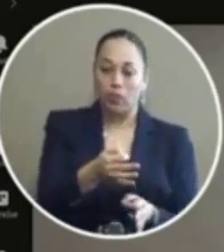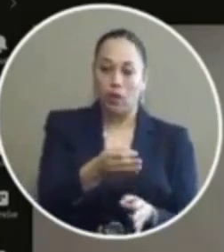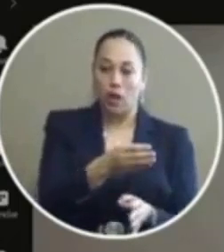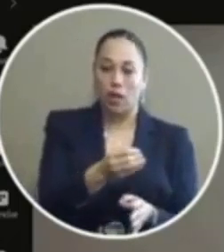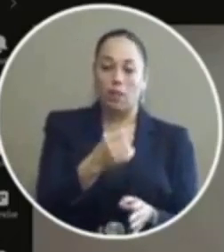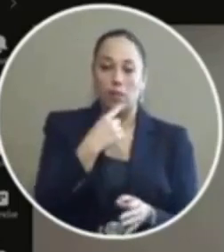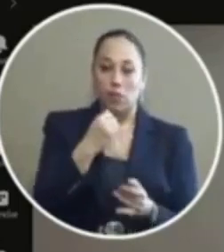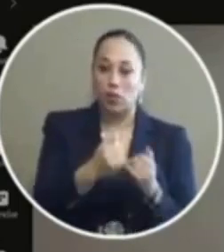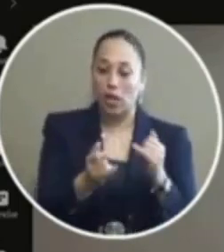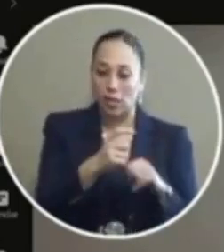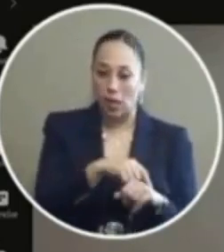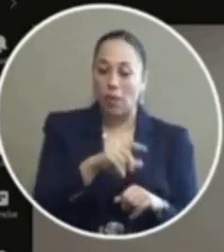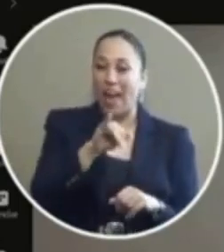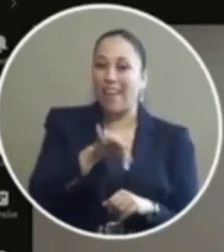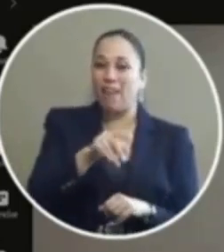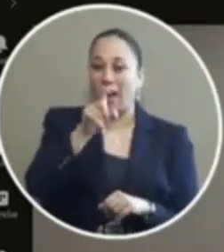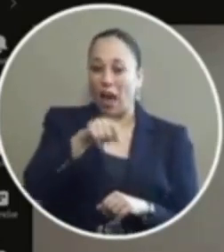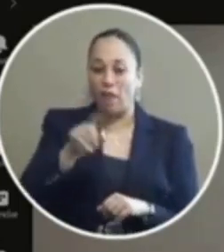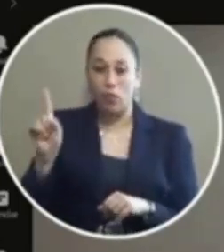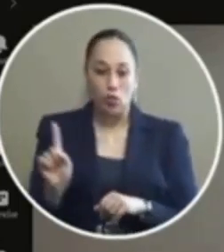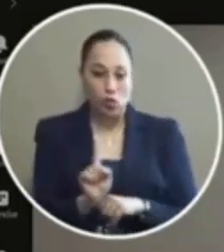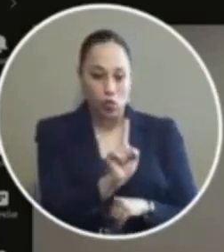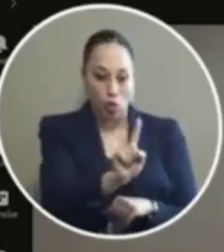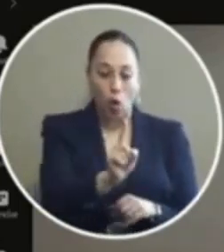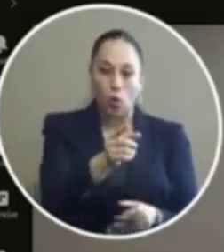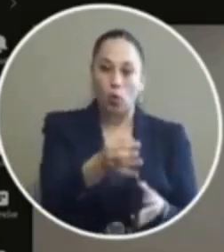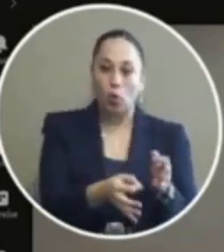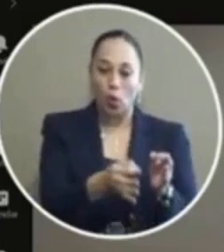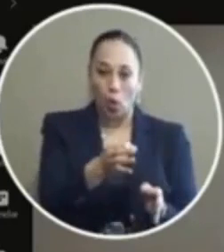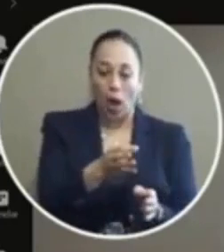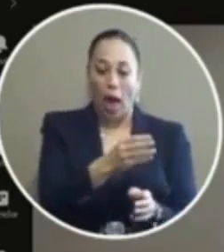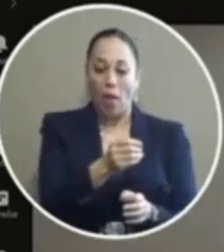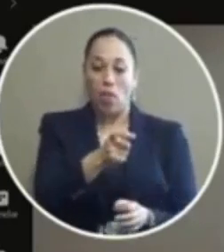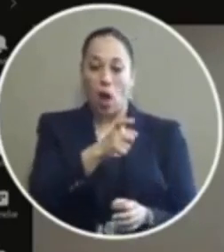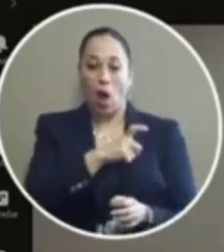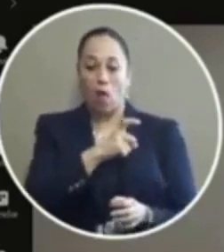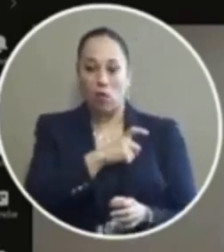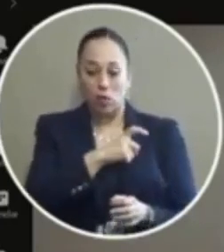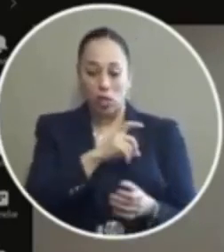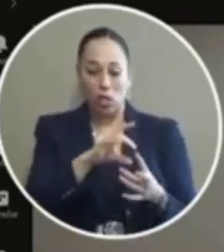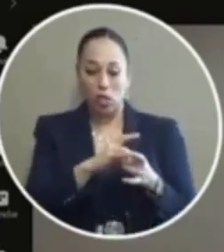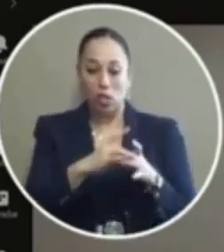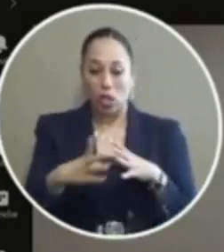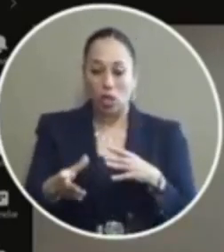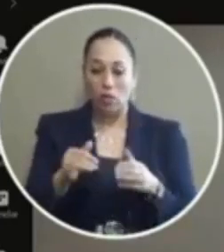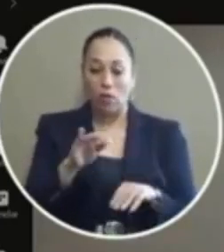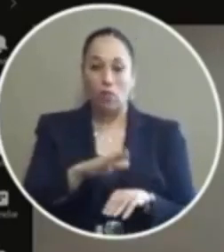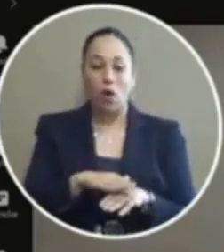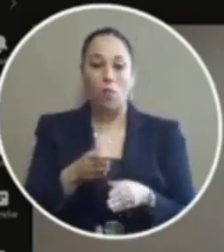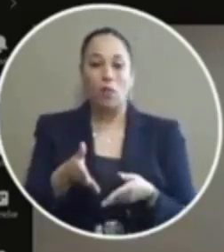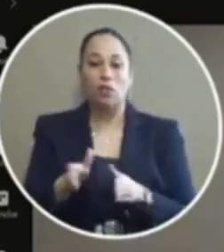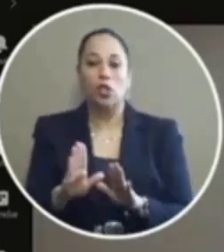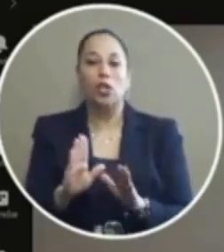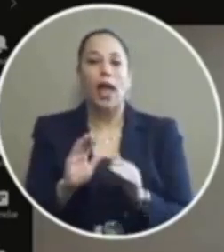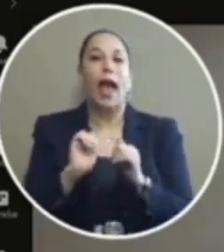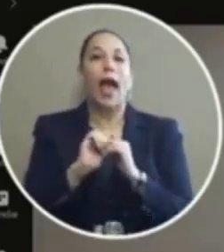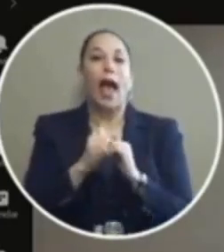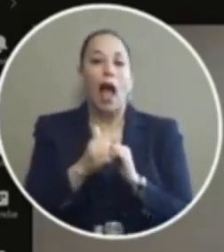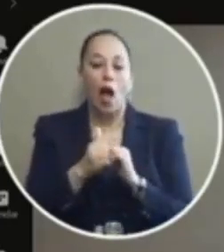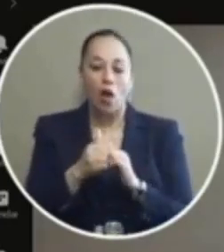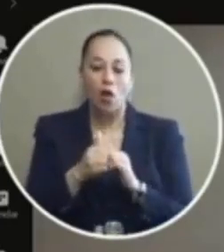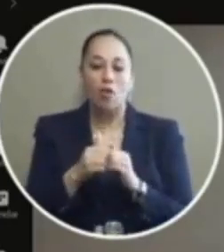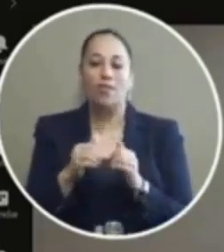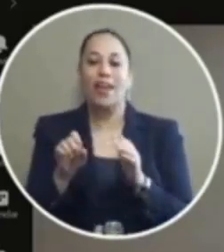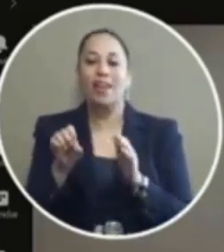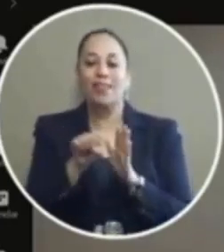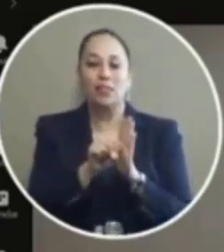this for the last time if he has to come to court and the officer has released him on the street how will the county the